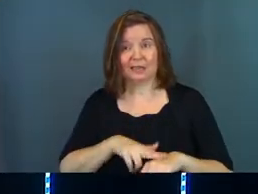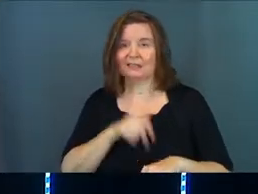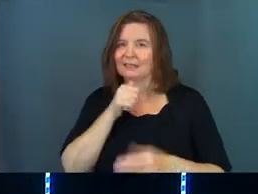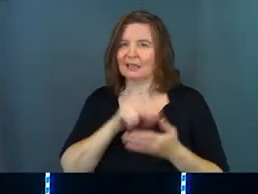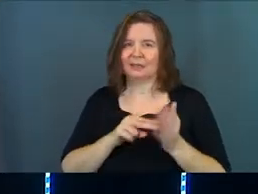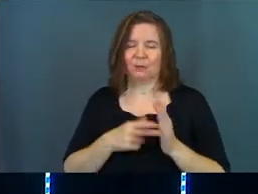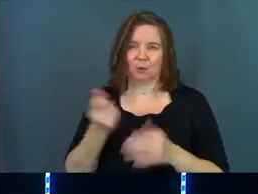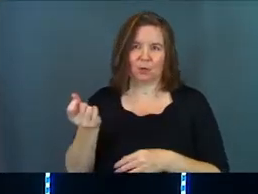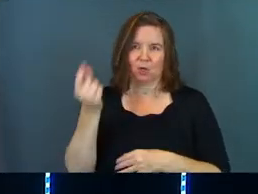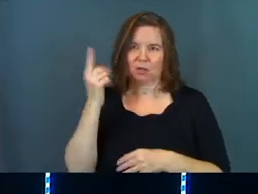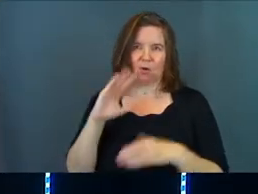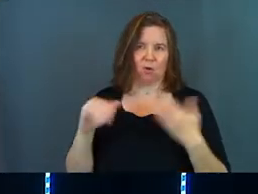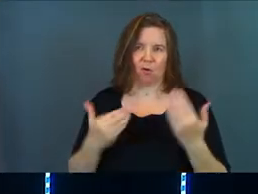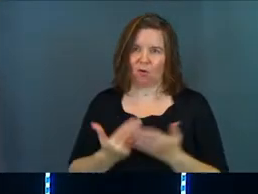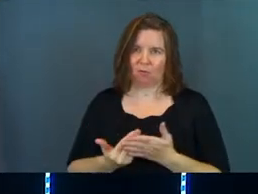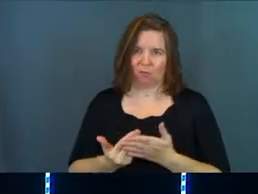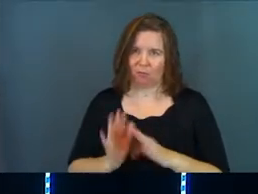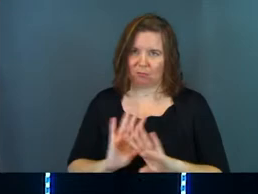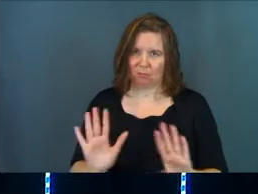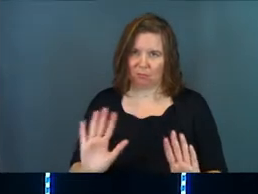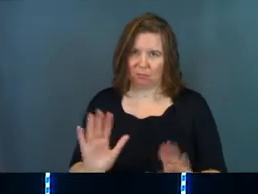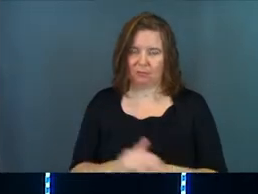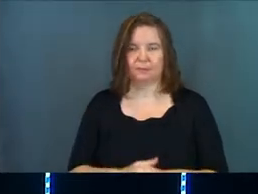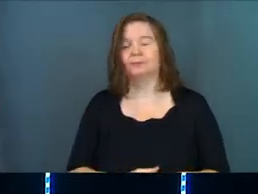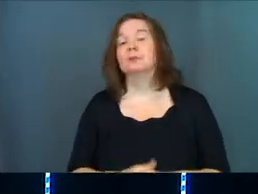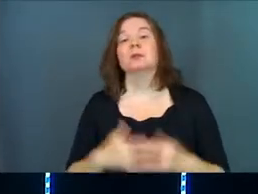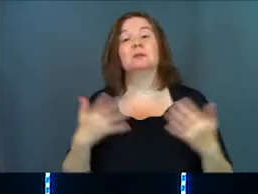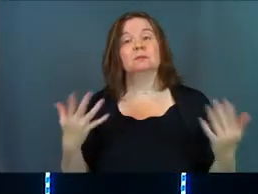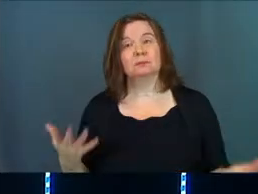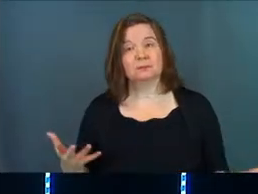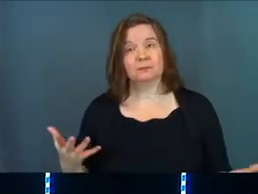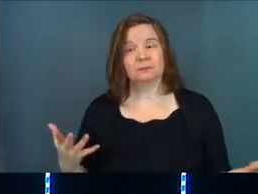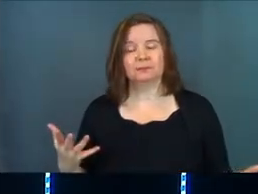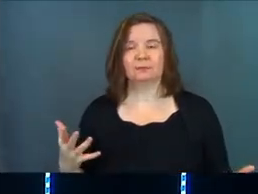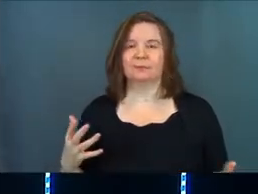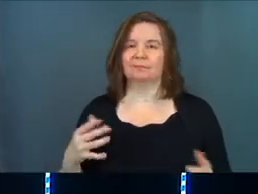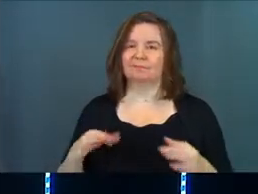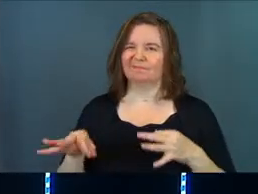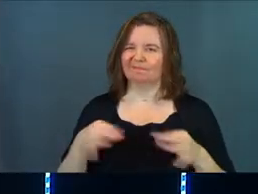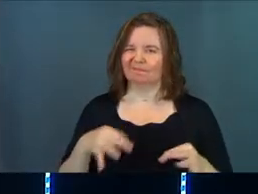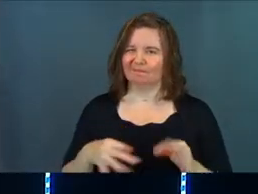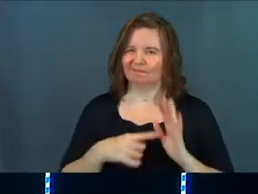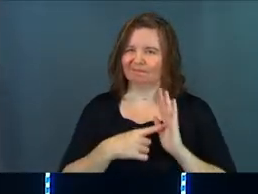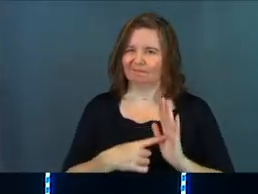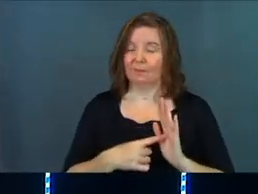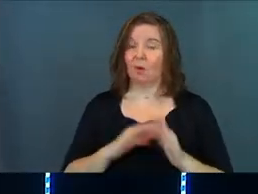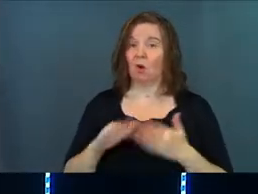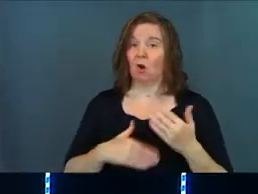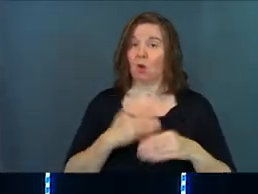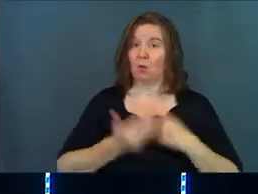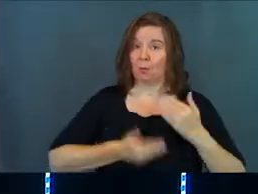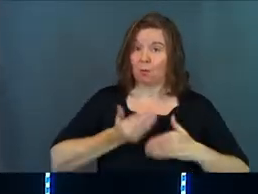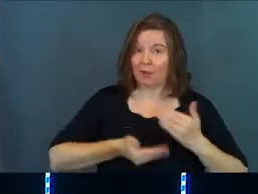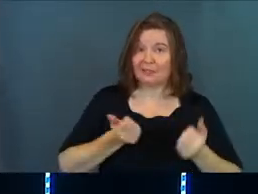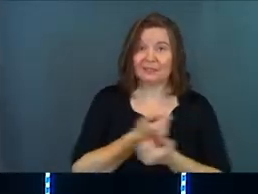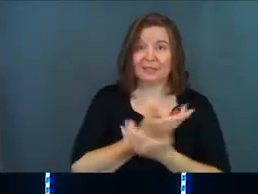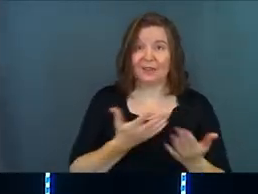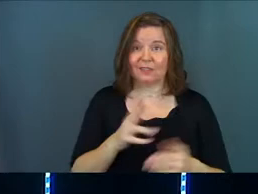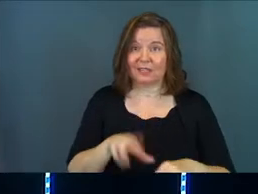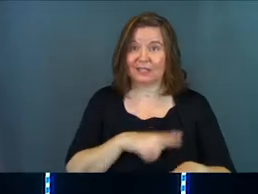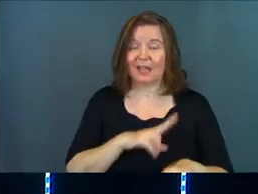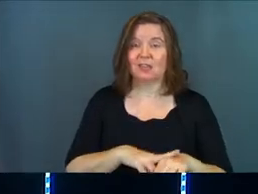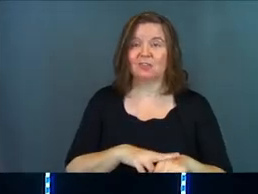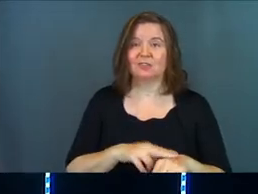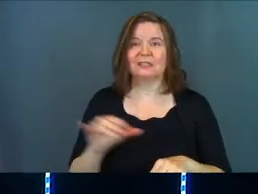does not mean that we understand all of it. So, an illustration for you, all those processes, everything in